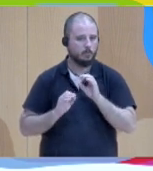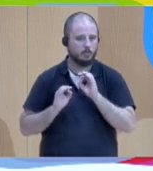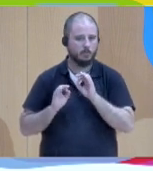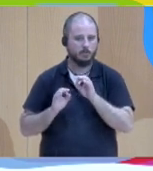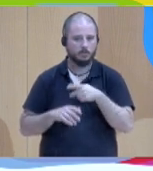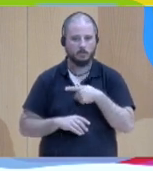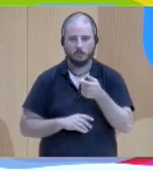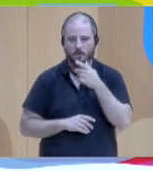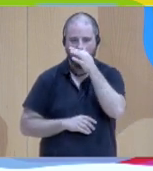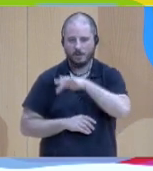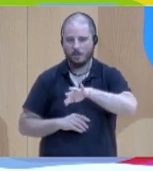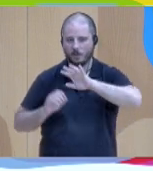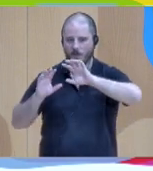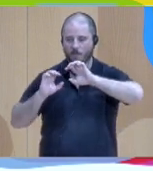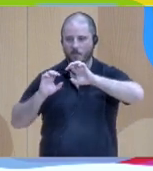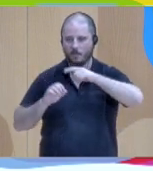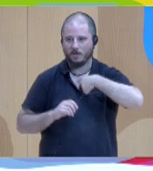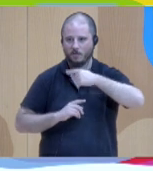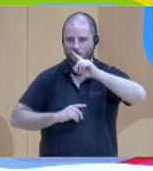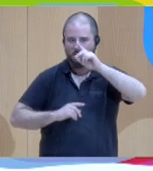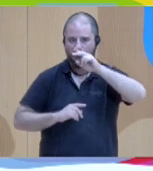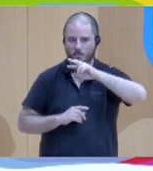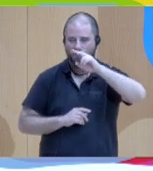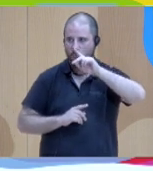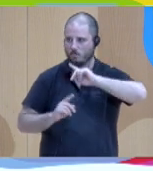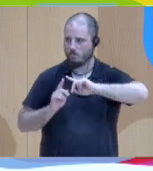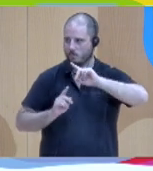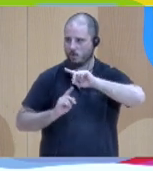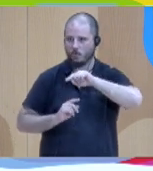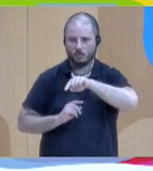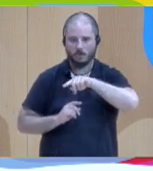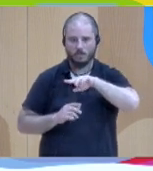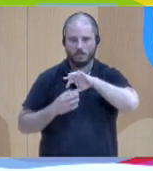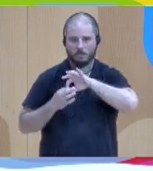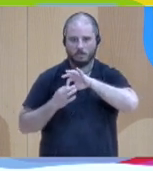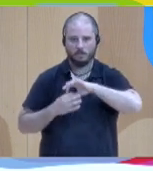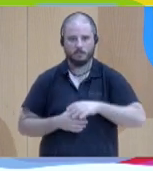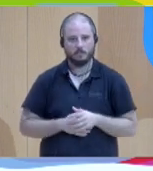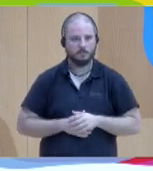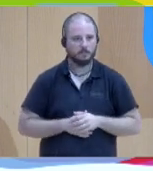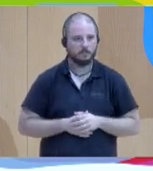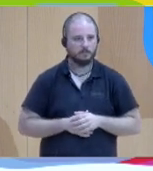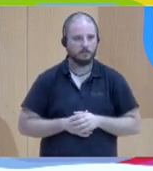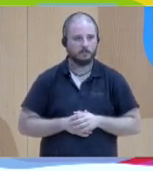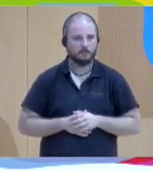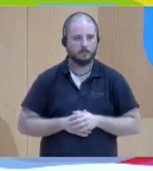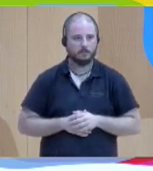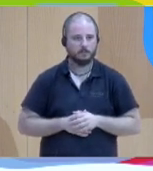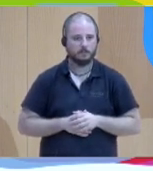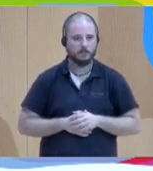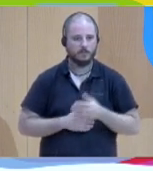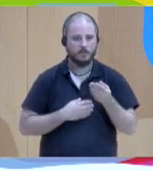I have a worry in this relationship I have to do something okay whose help do I need